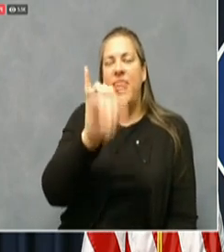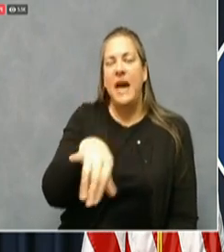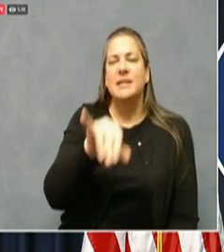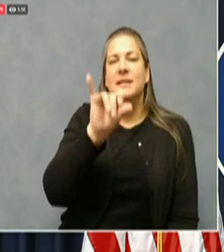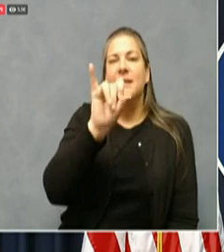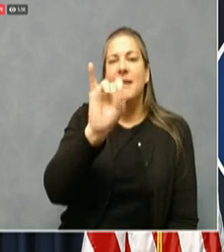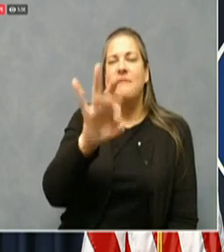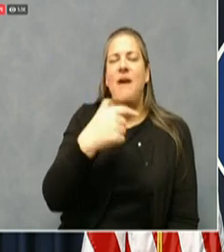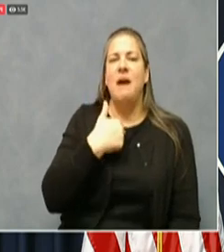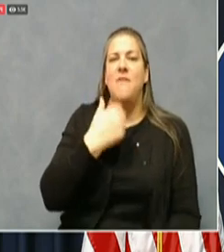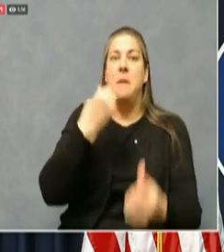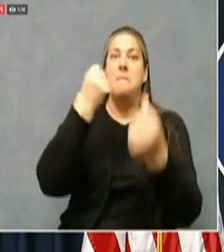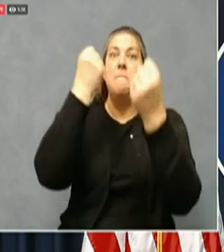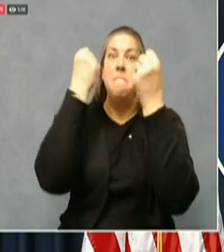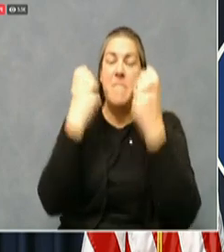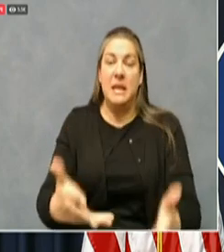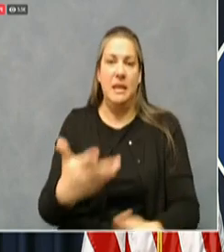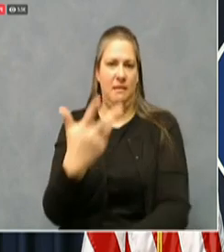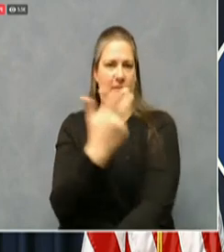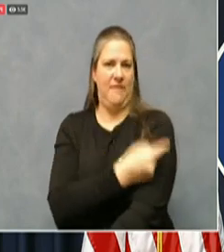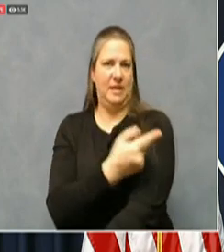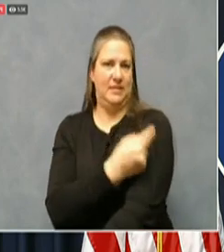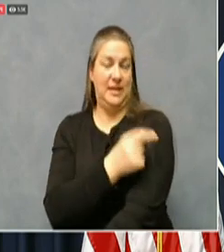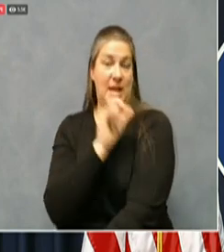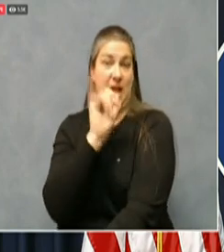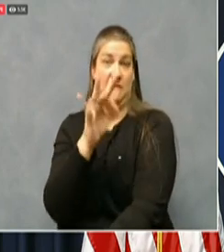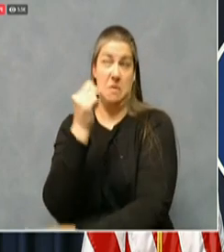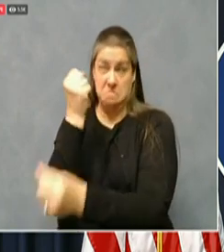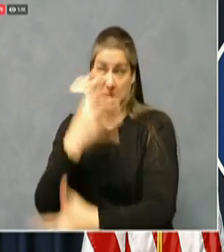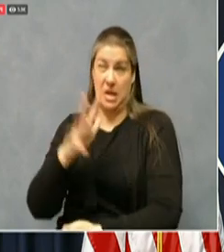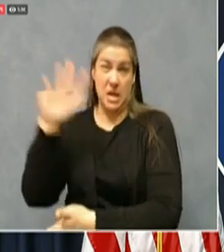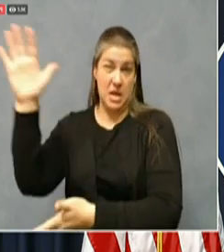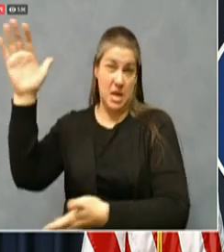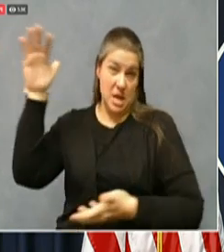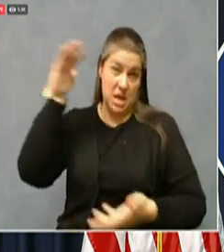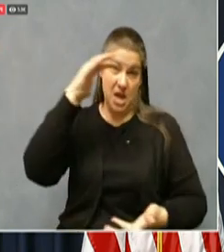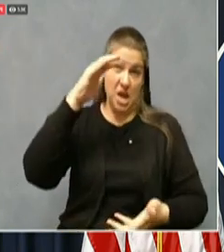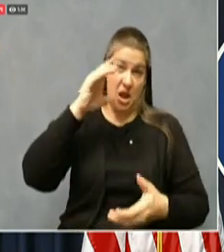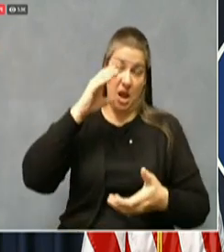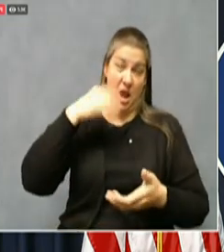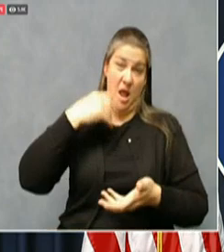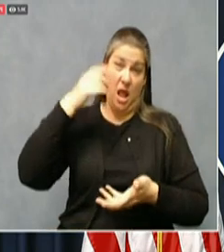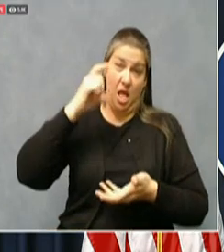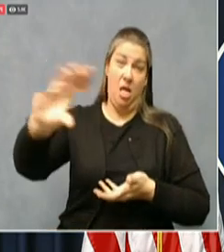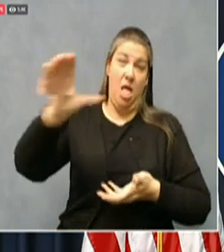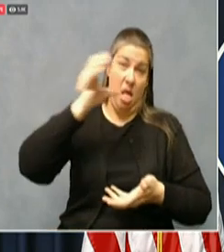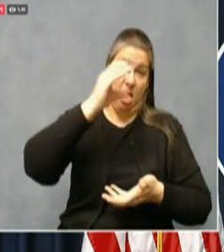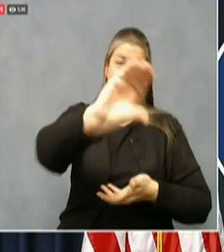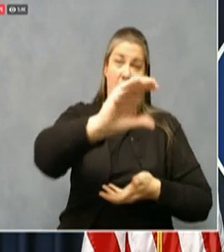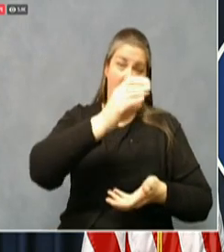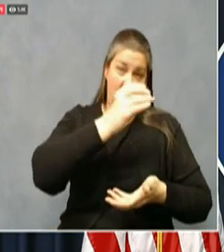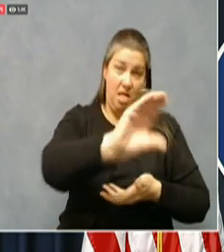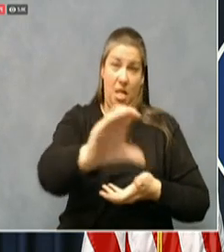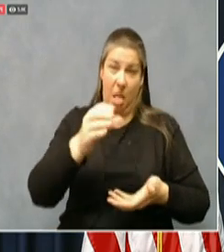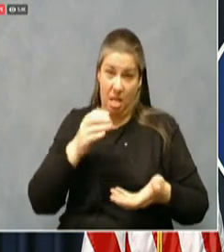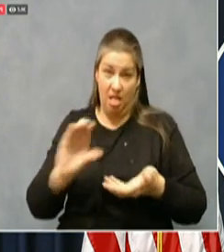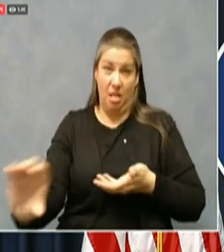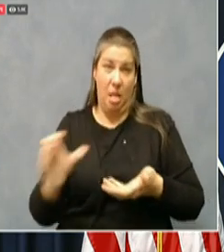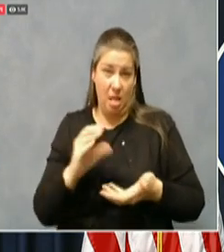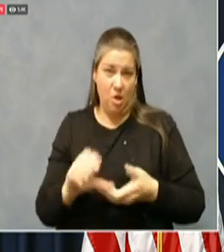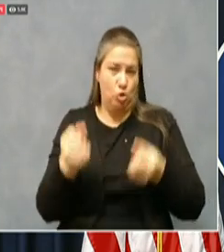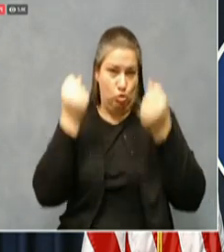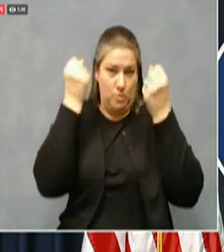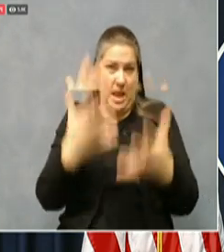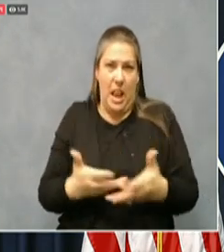right that is being distributed in large numbers. And then it's getting it to providers in the right amounts